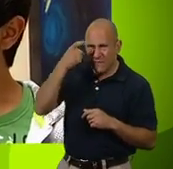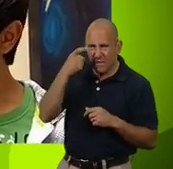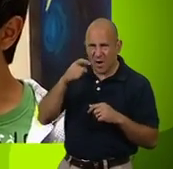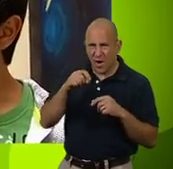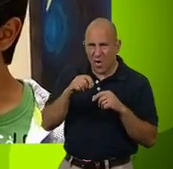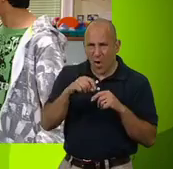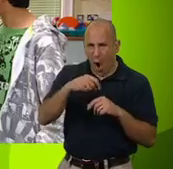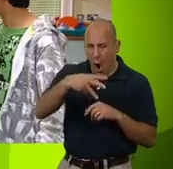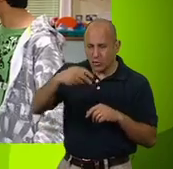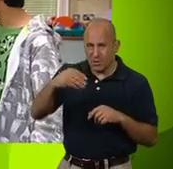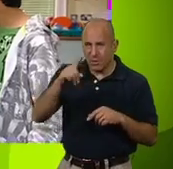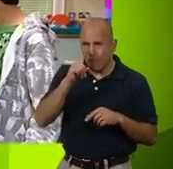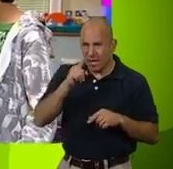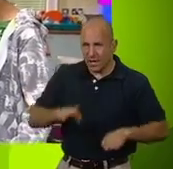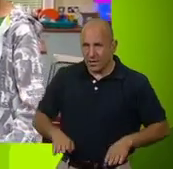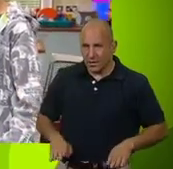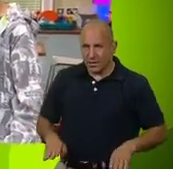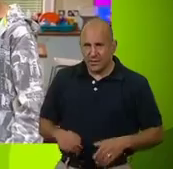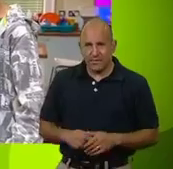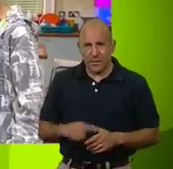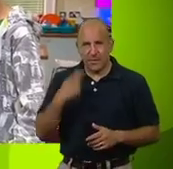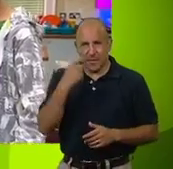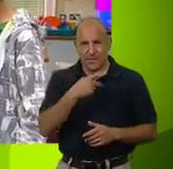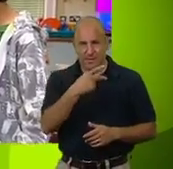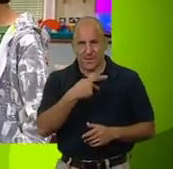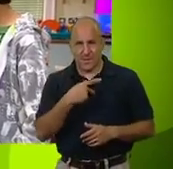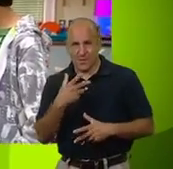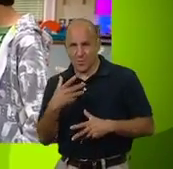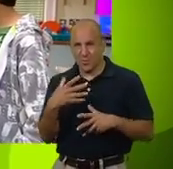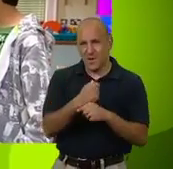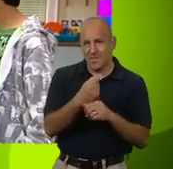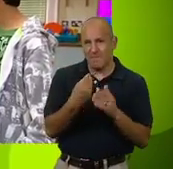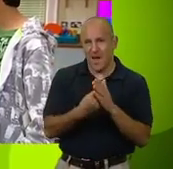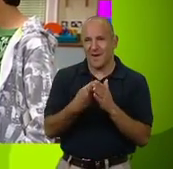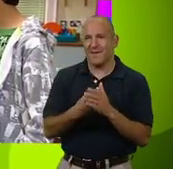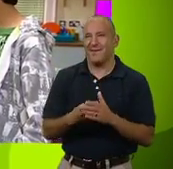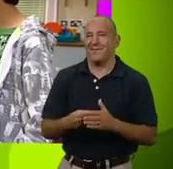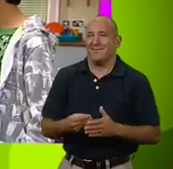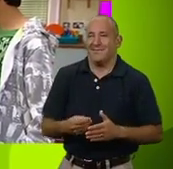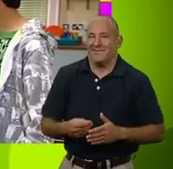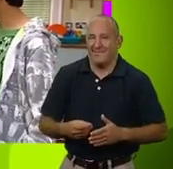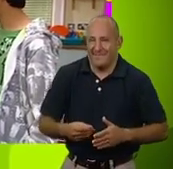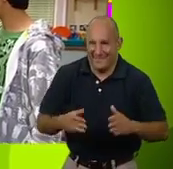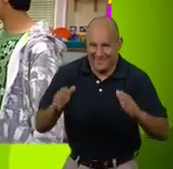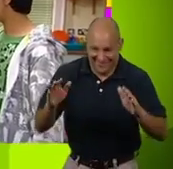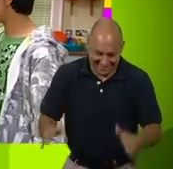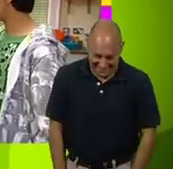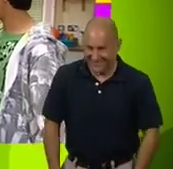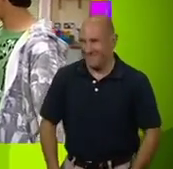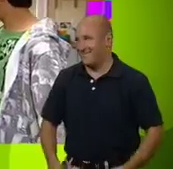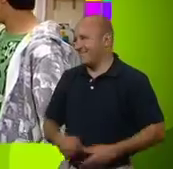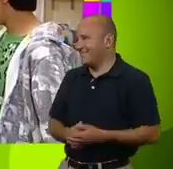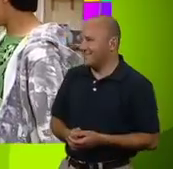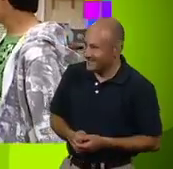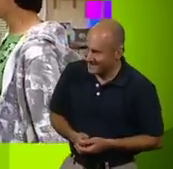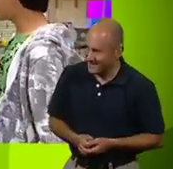an octopus and a pink tutu? I'm thinking we're the ones who are going to win that money. I-mh-mh-mh-mh-mh-mh-mh. Mh-mh-mh-mh